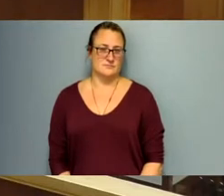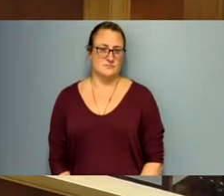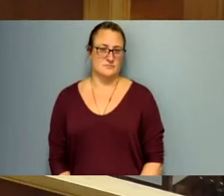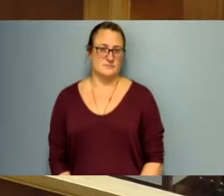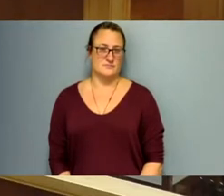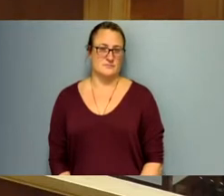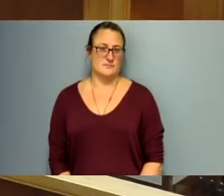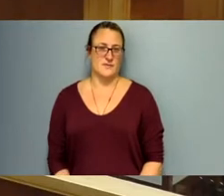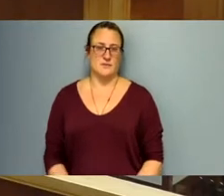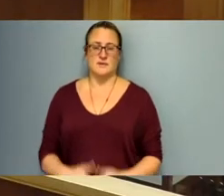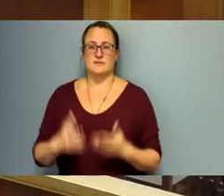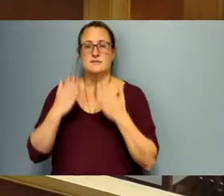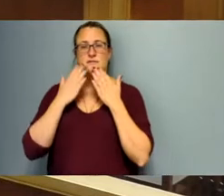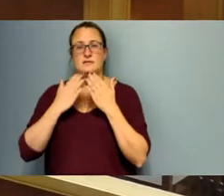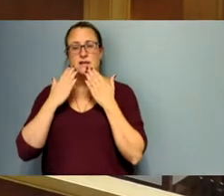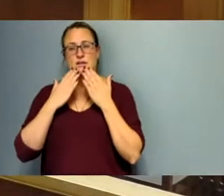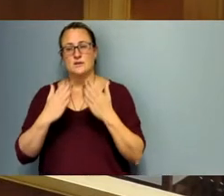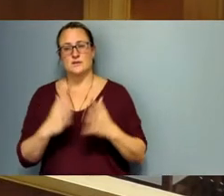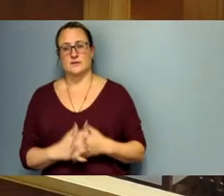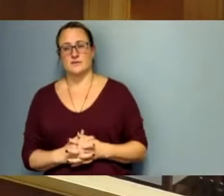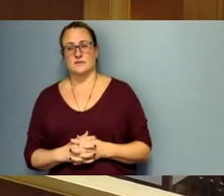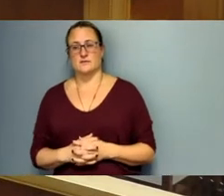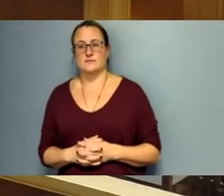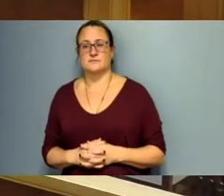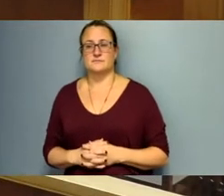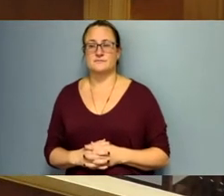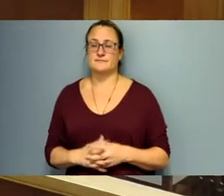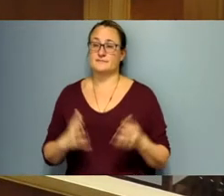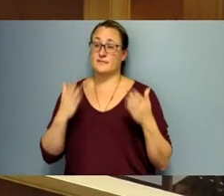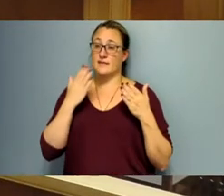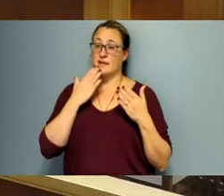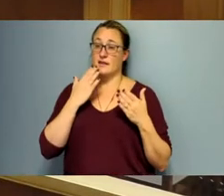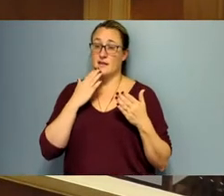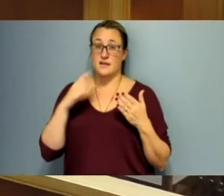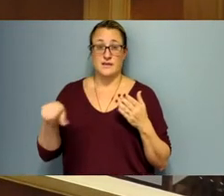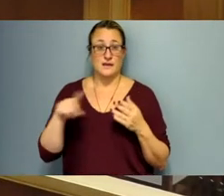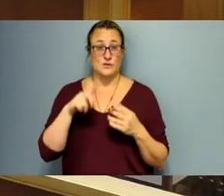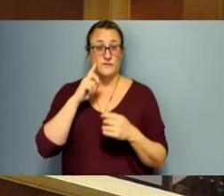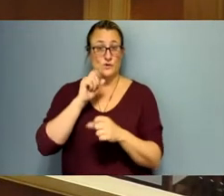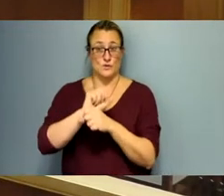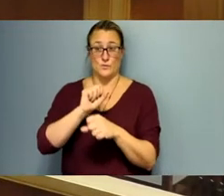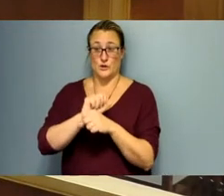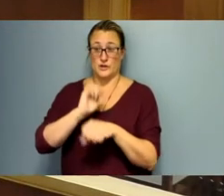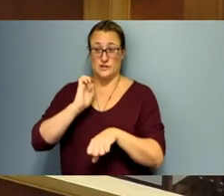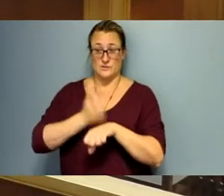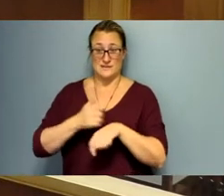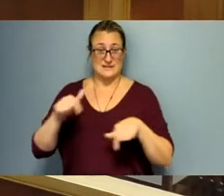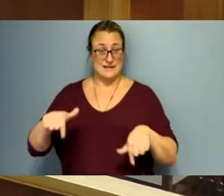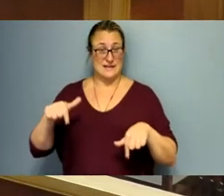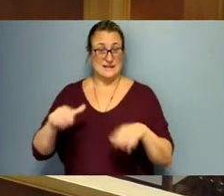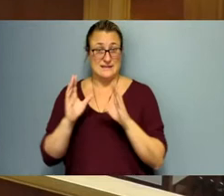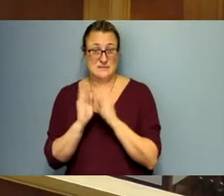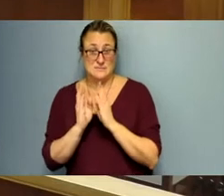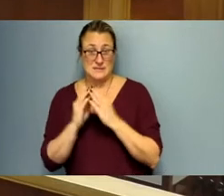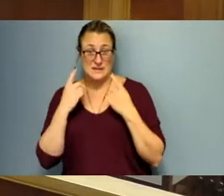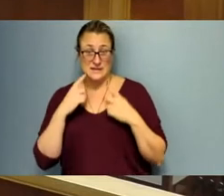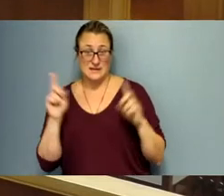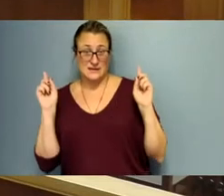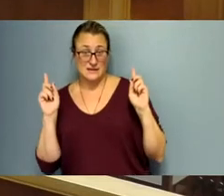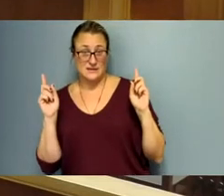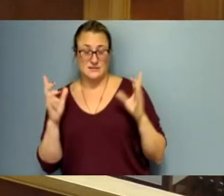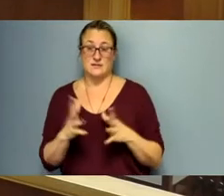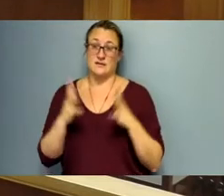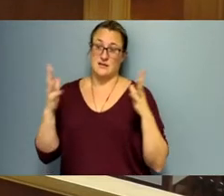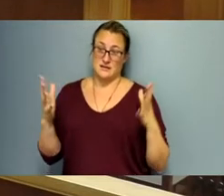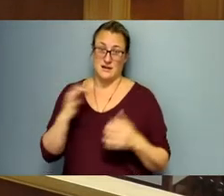um thank you i thank everybody who put work into making this meeting successful make it happen there's a lot of staff